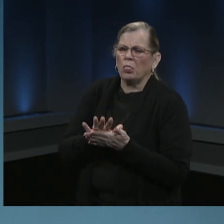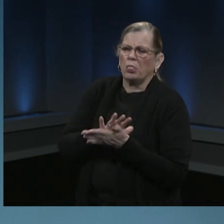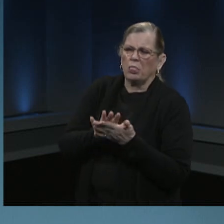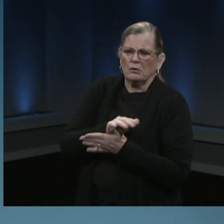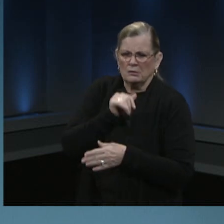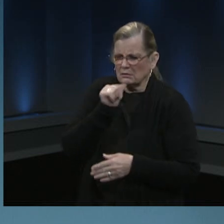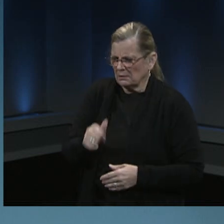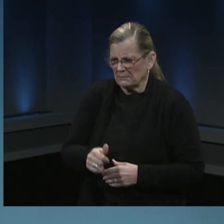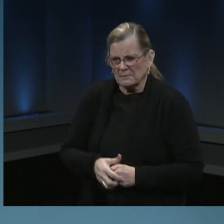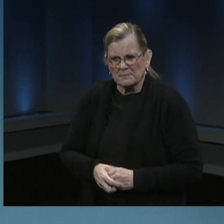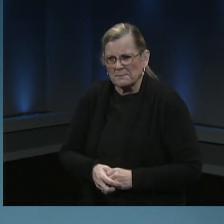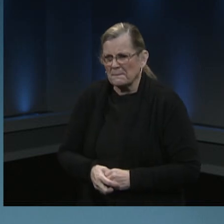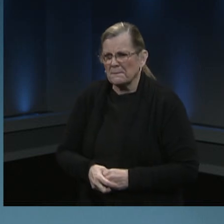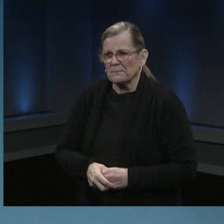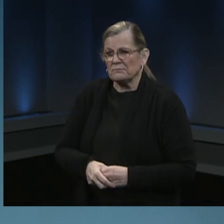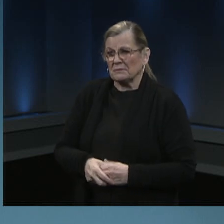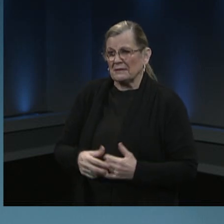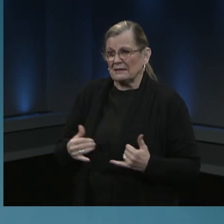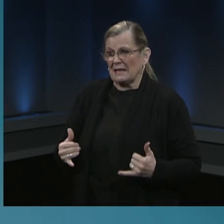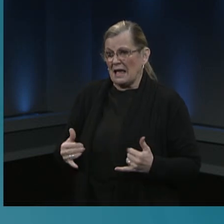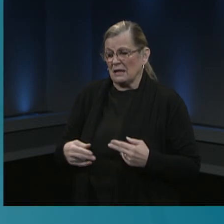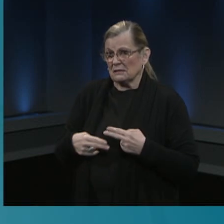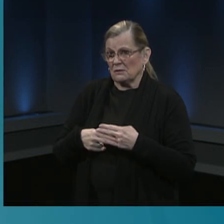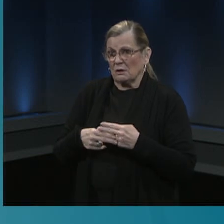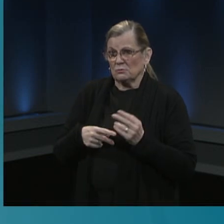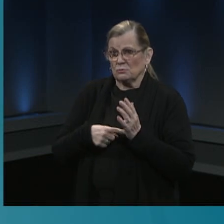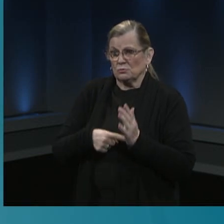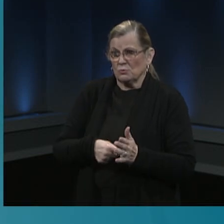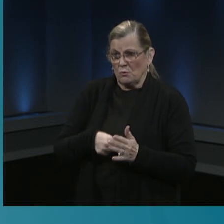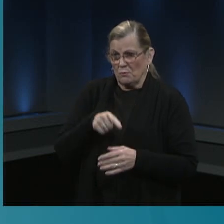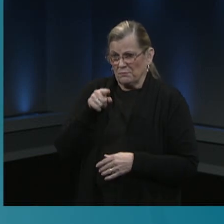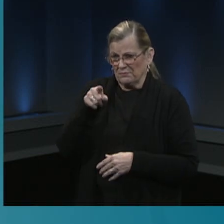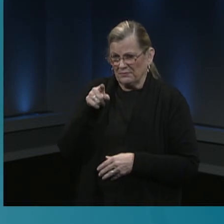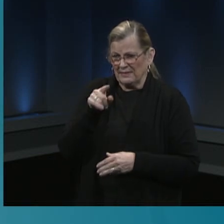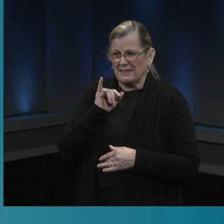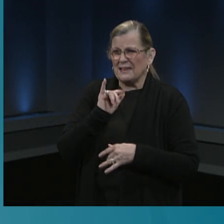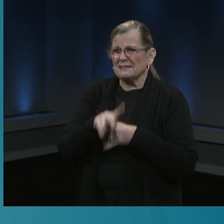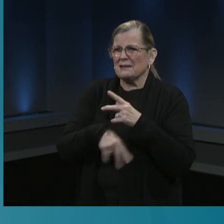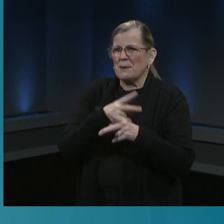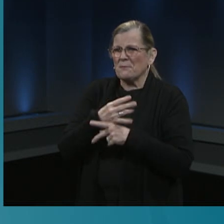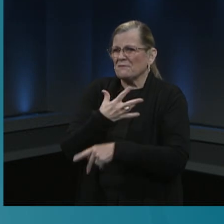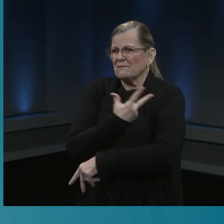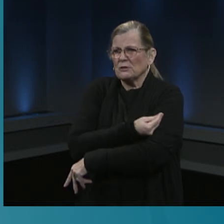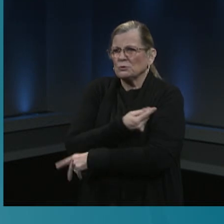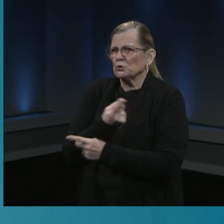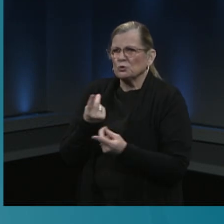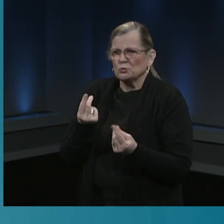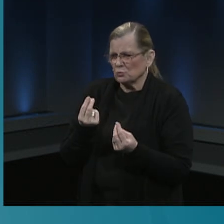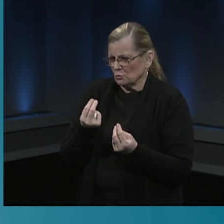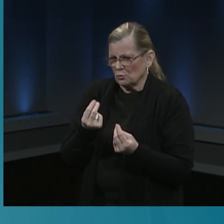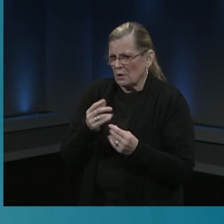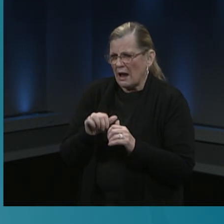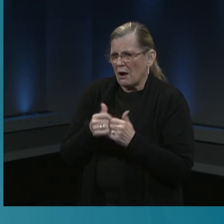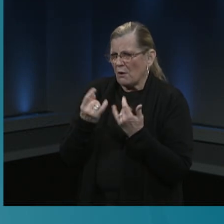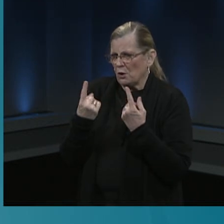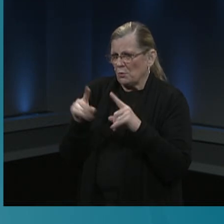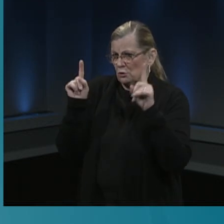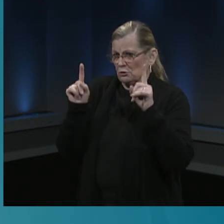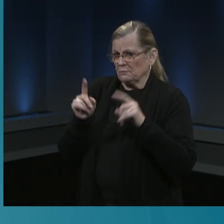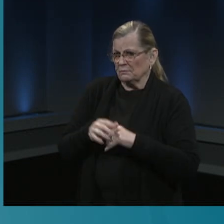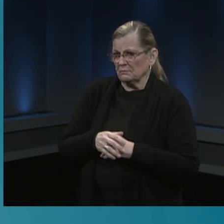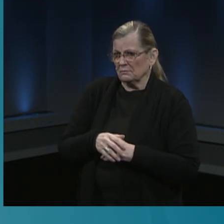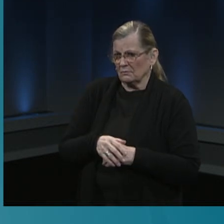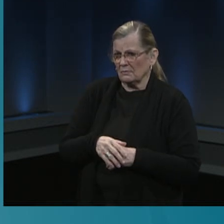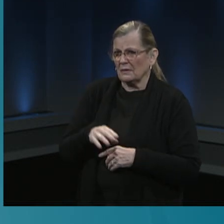This next slide shows how mRNA vaccines work. The vaccine includes messenger RNA, or